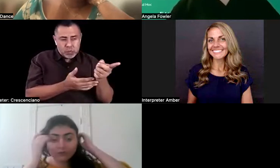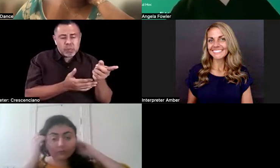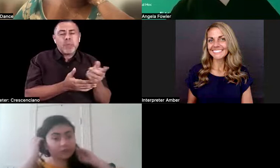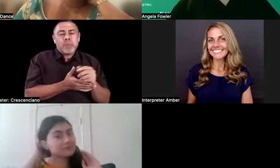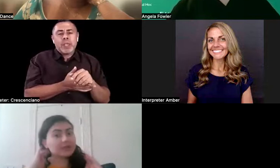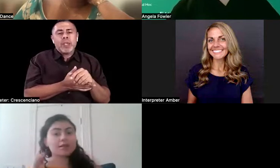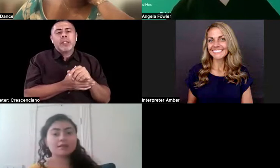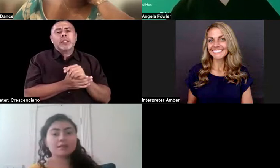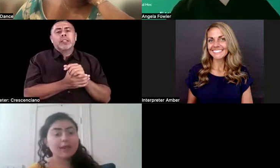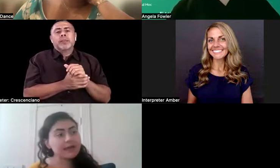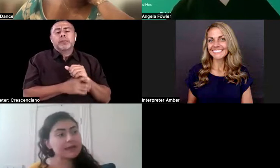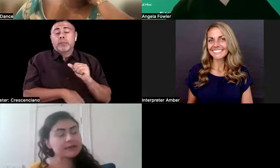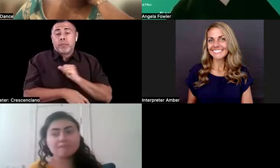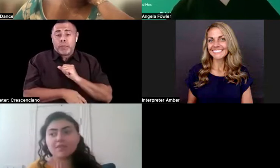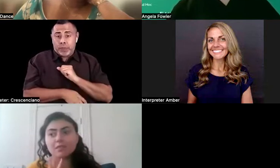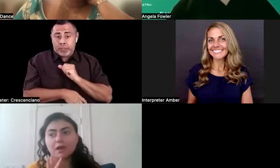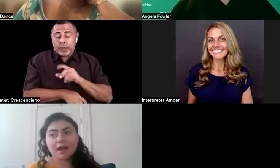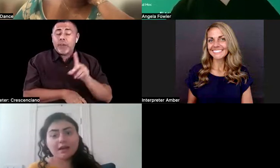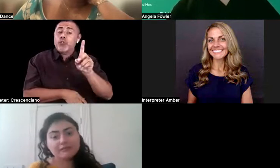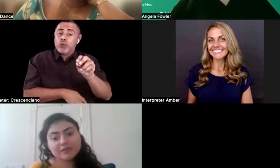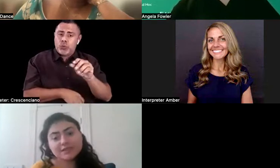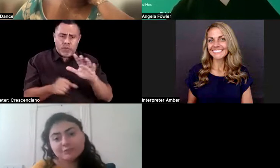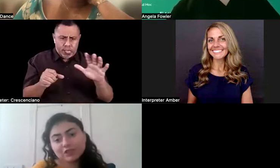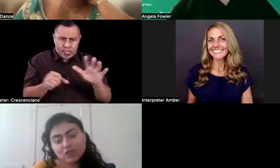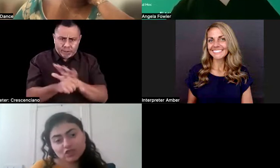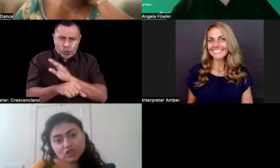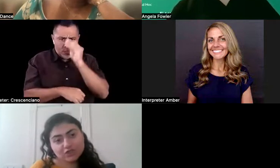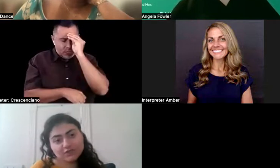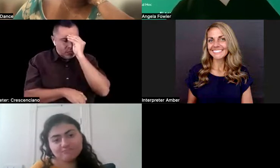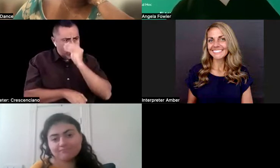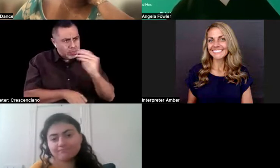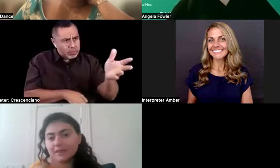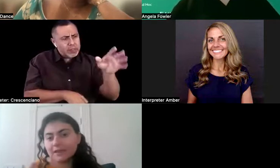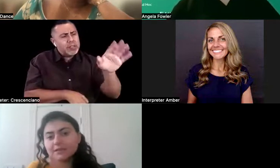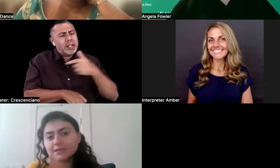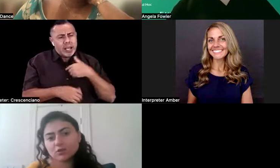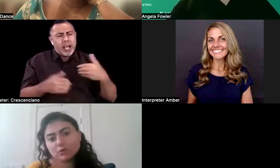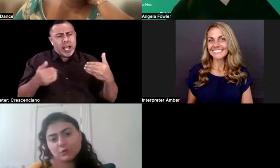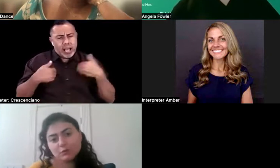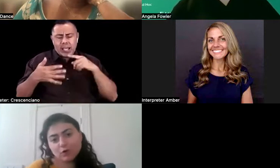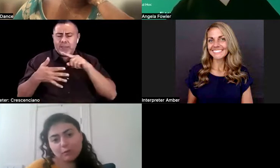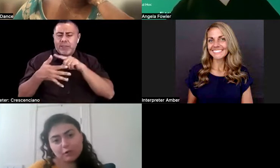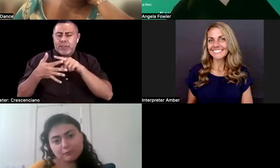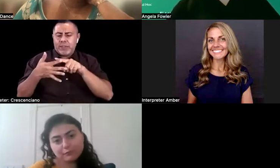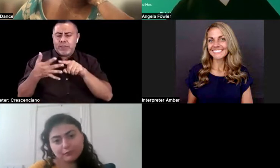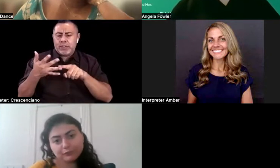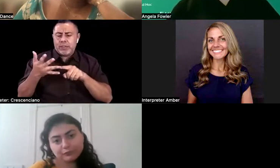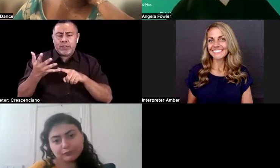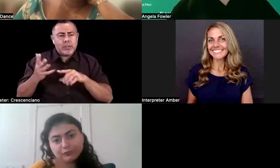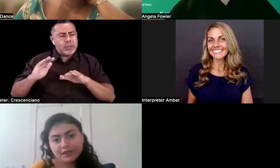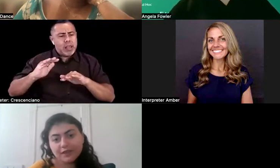actually fully say it. Hey, I have this limitations. Is this going to be a problem?